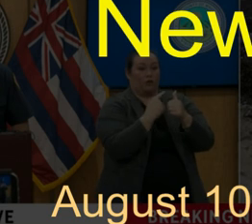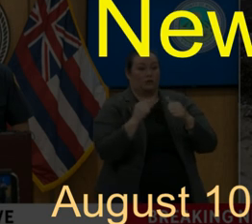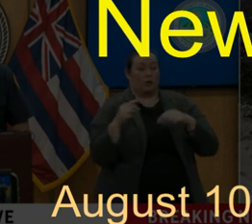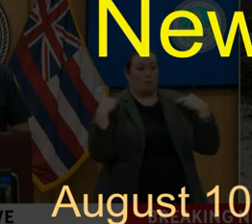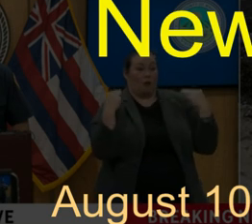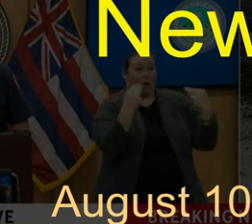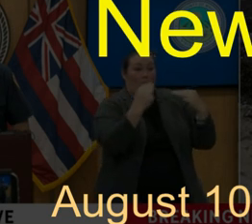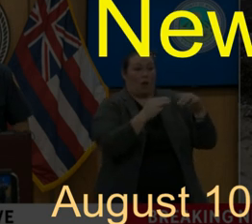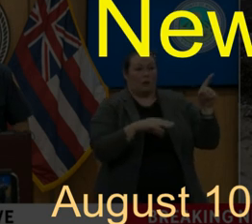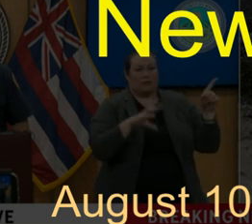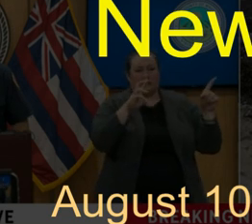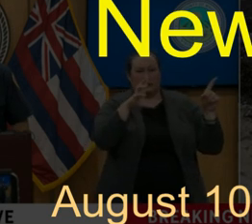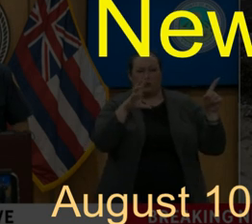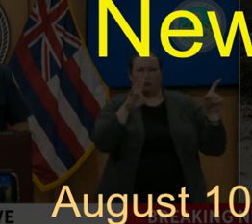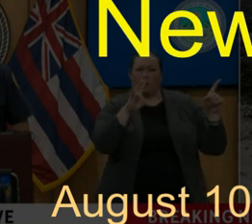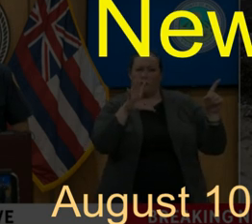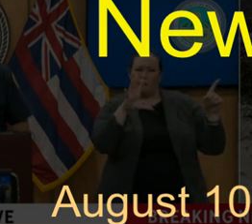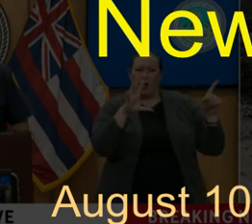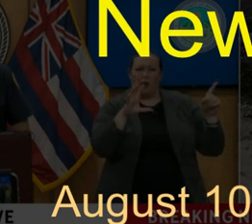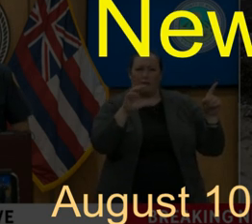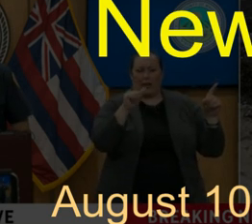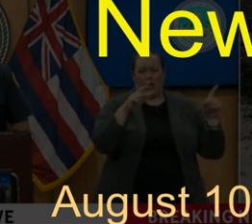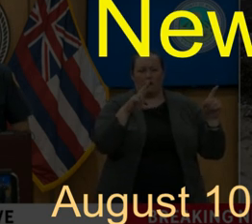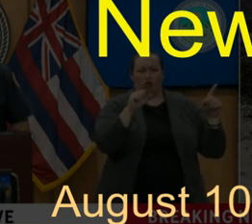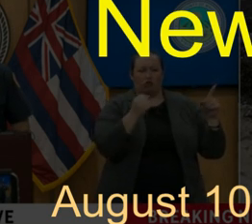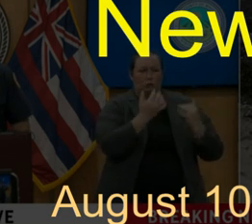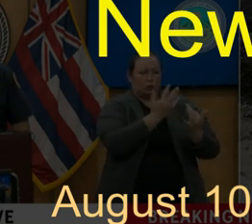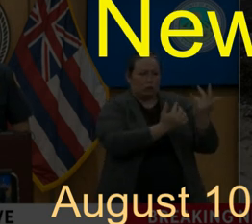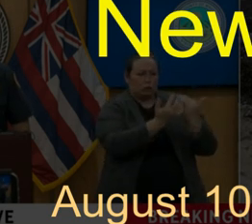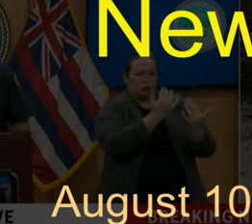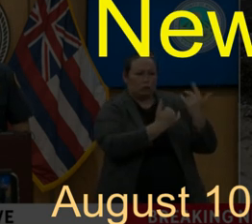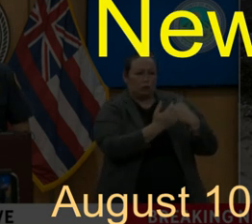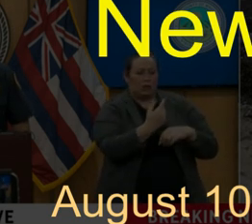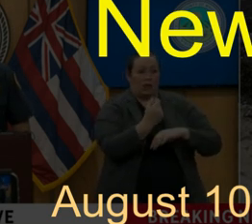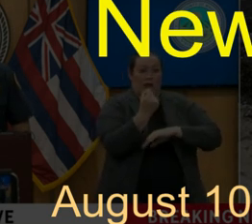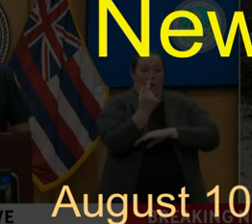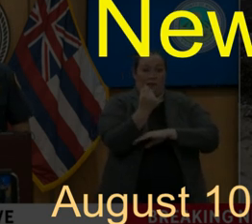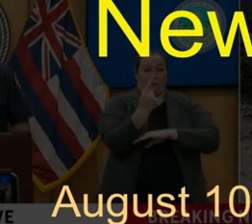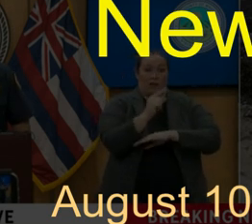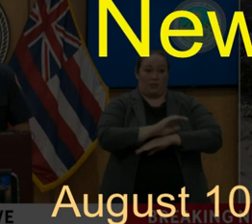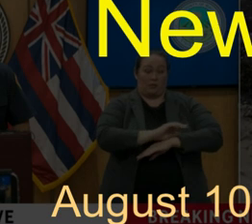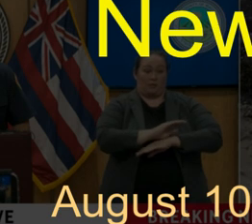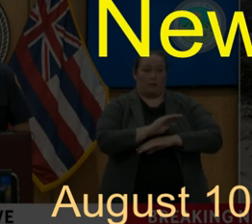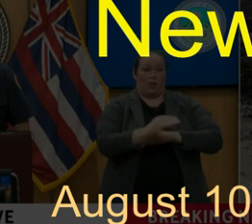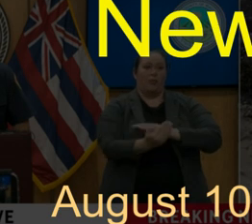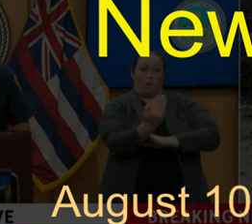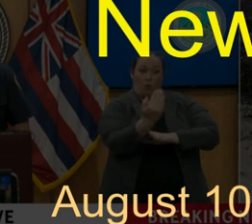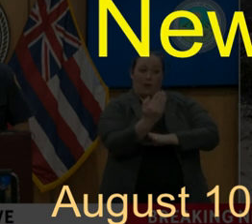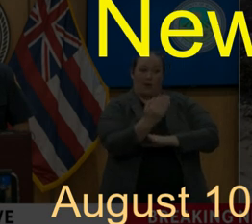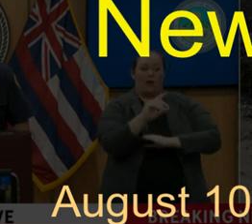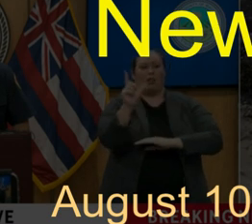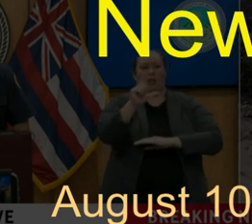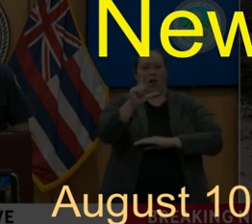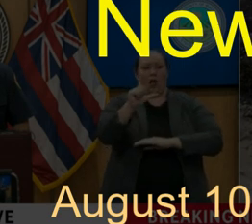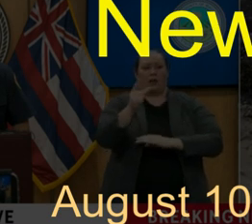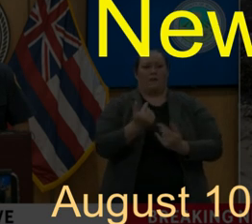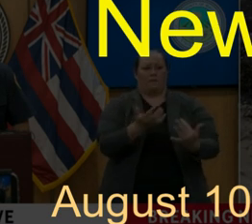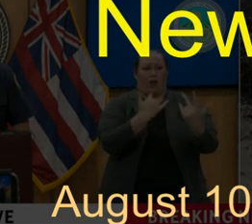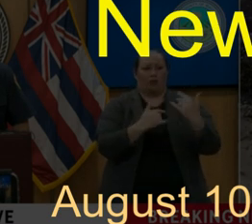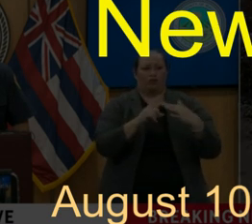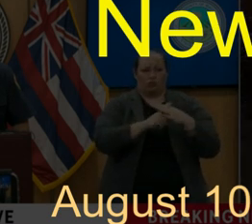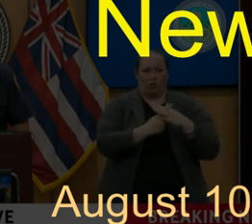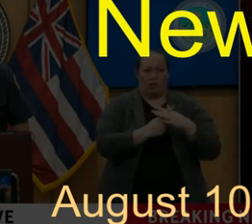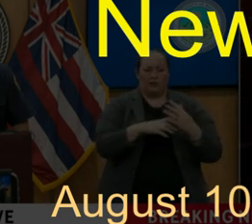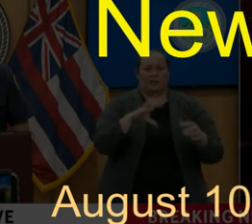Makawa burned about 675 acres. By 11 o'clock in the morning, that's when the Lahaina fire began. was fueled by